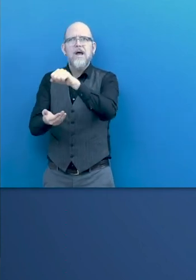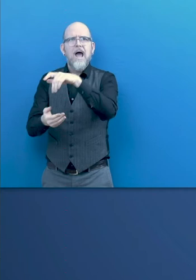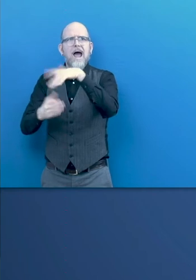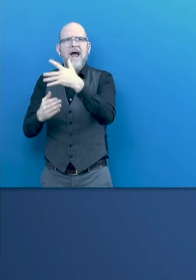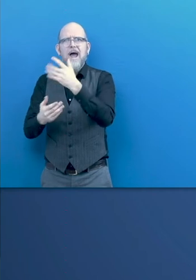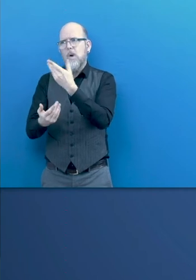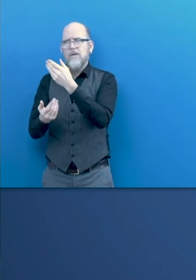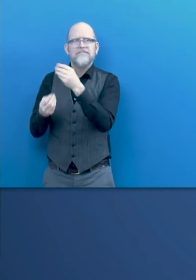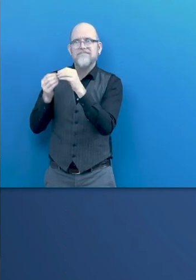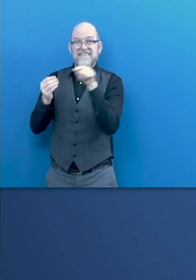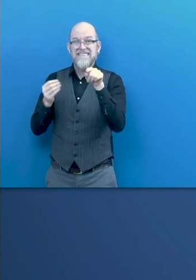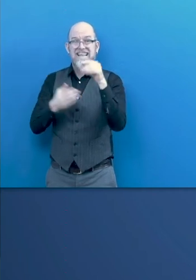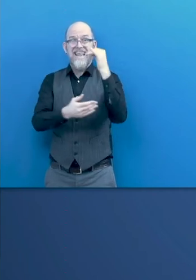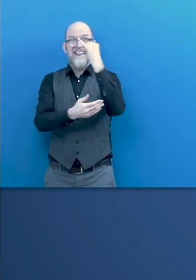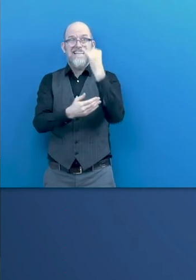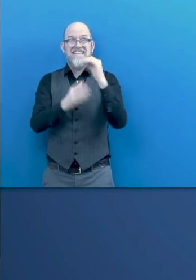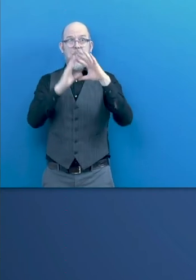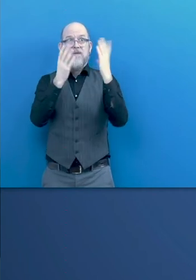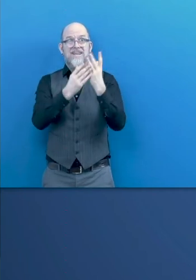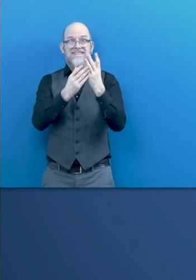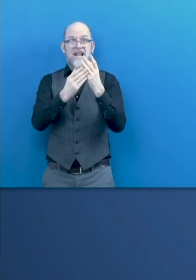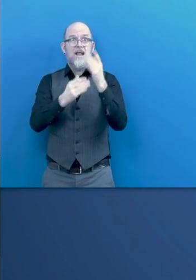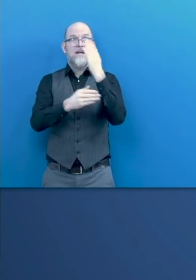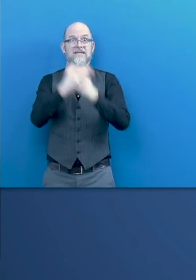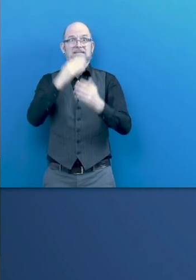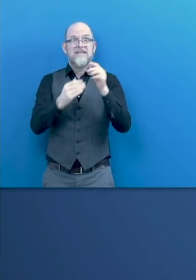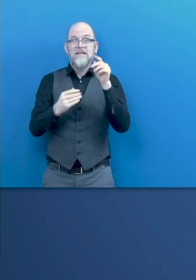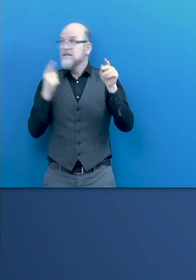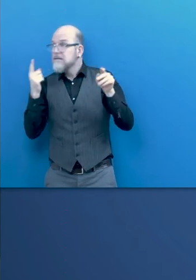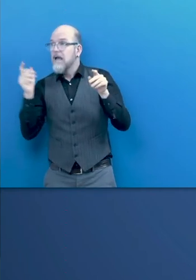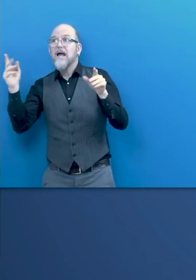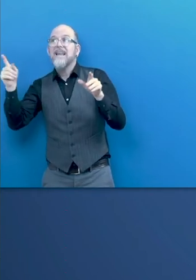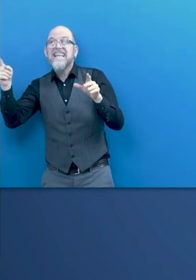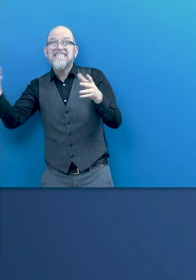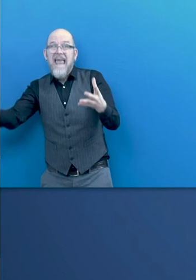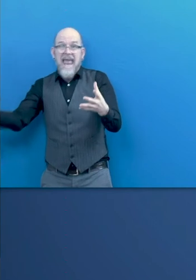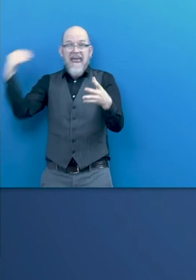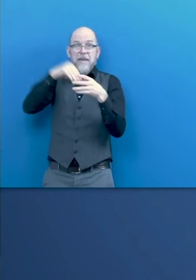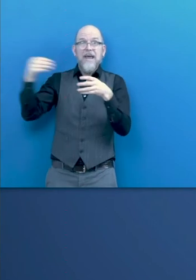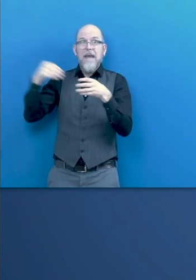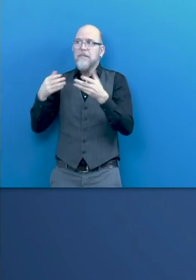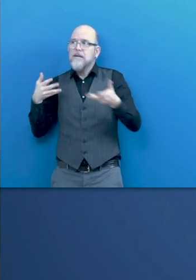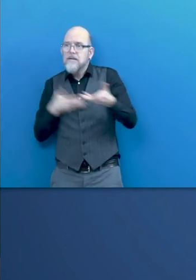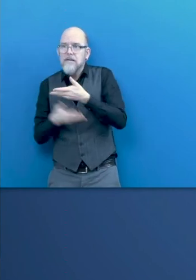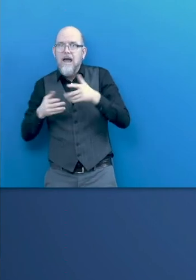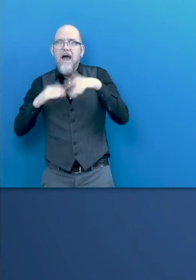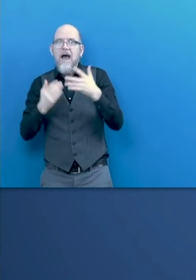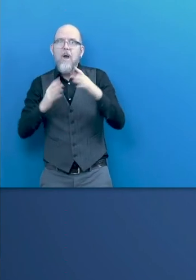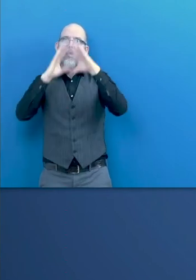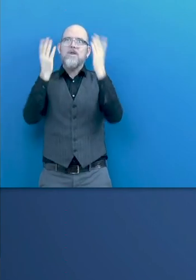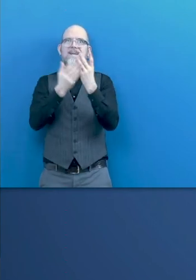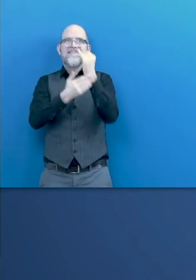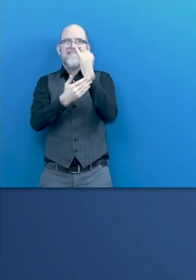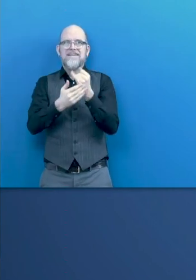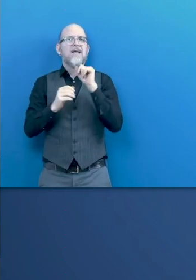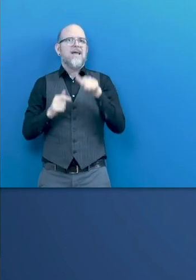Some of the good practices that you will find in this publication includes, well, many companies and different